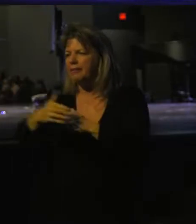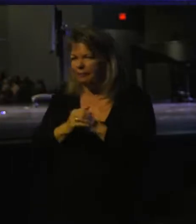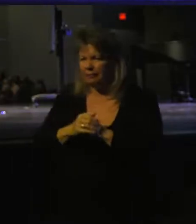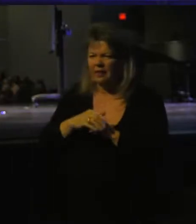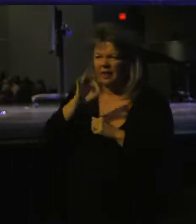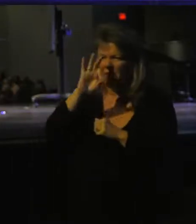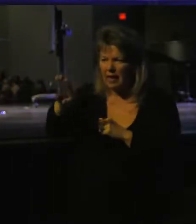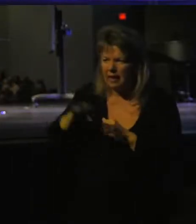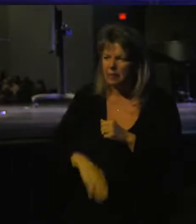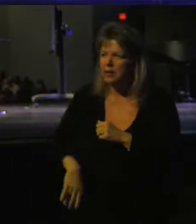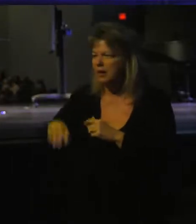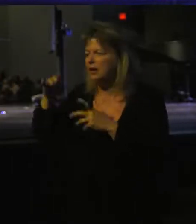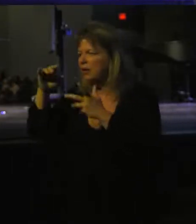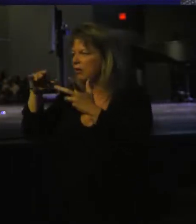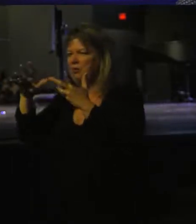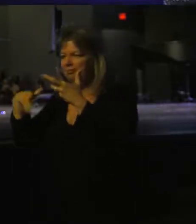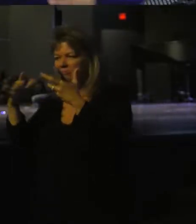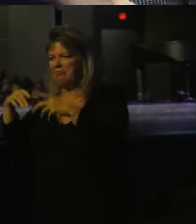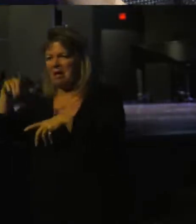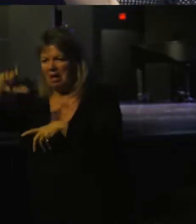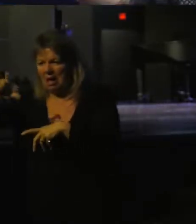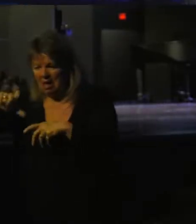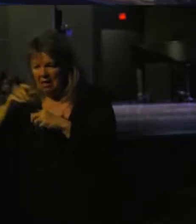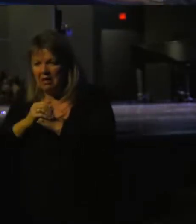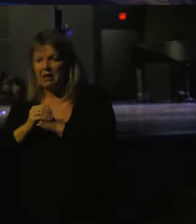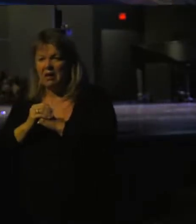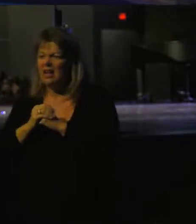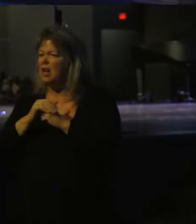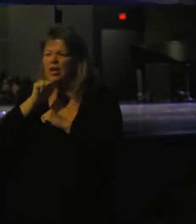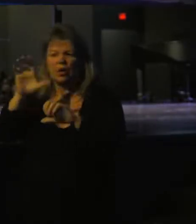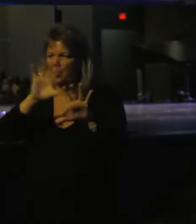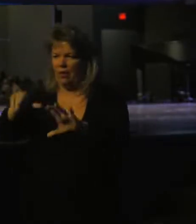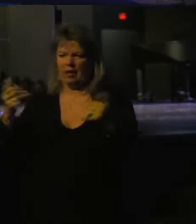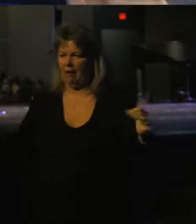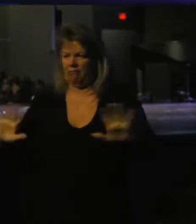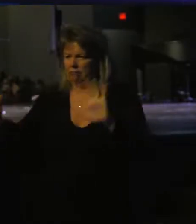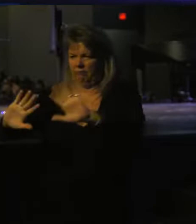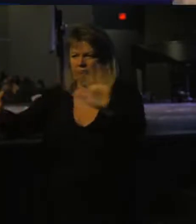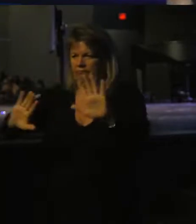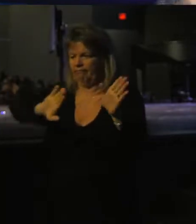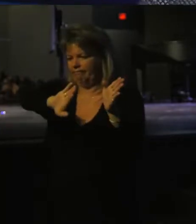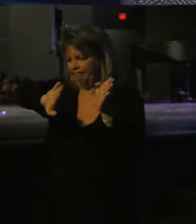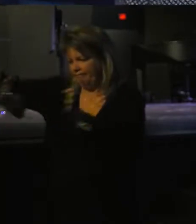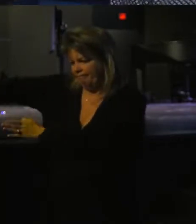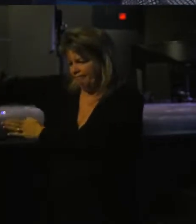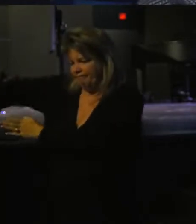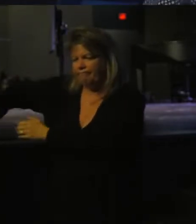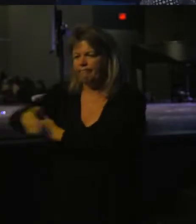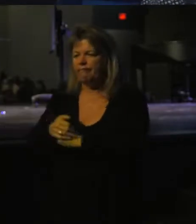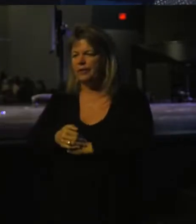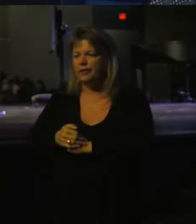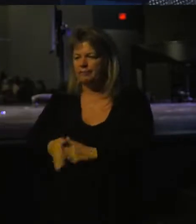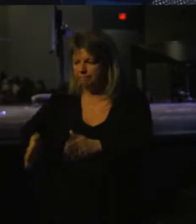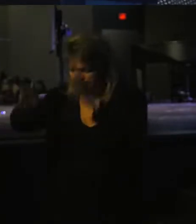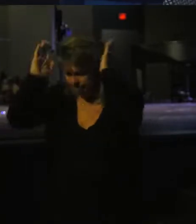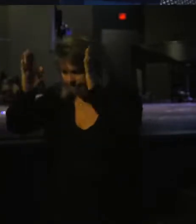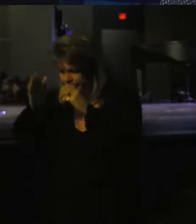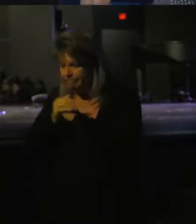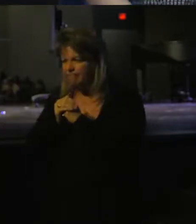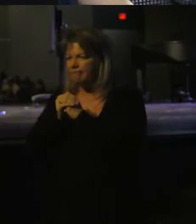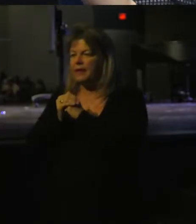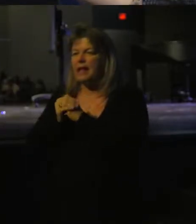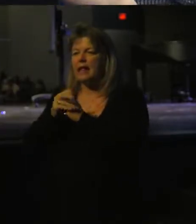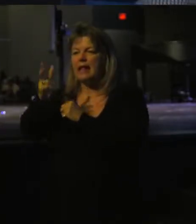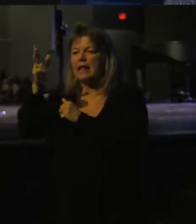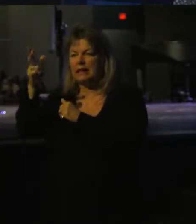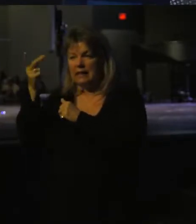even if you're watching online, closing the laptop. Can I encourage you not to do that? Can I encourage you to really just buckle up, lean forward, and